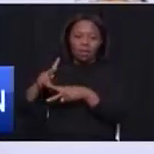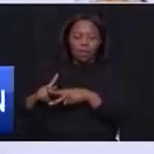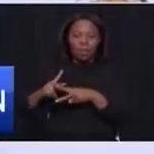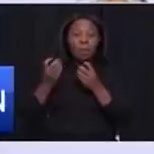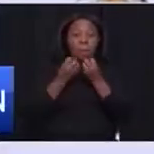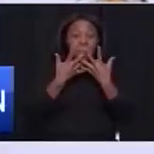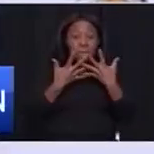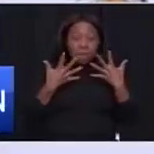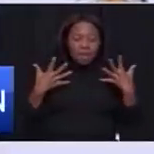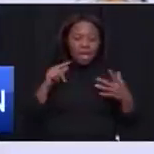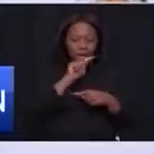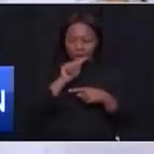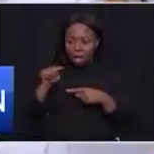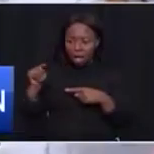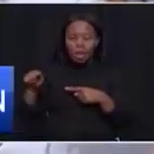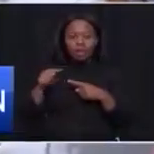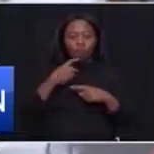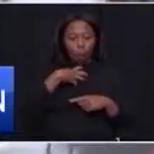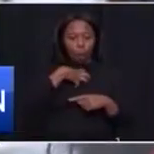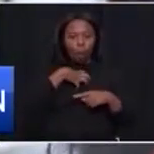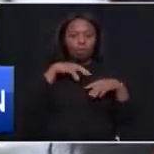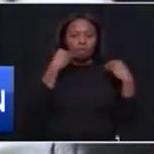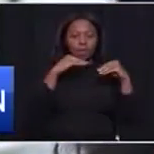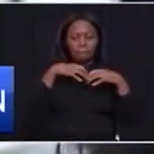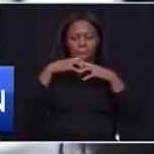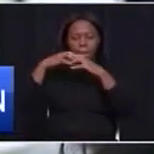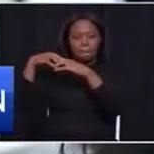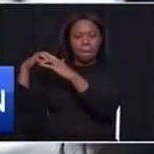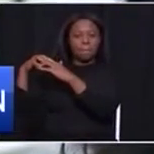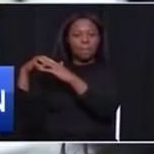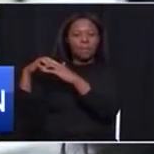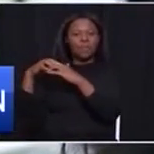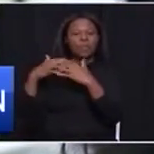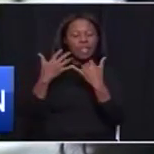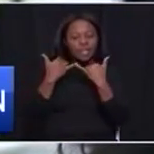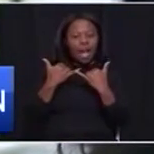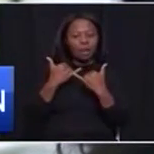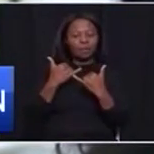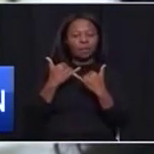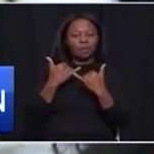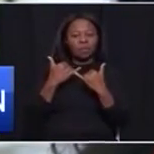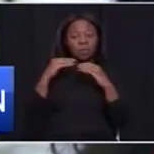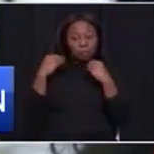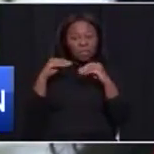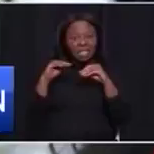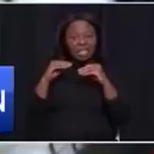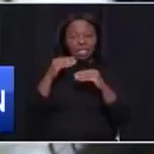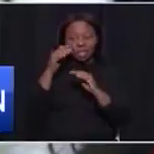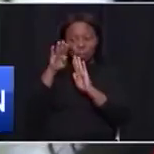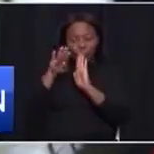to build their own enterprises. So entrepreneurship is going to be a big part of our education system.